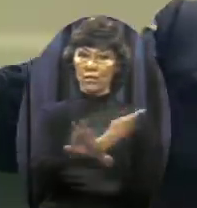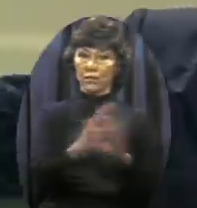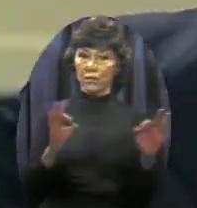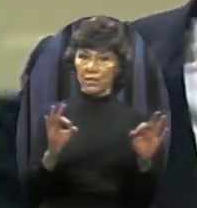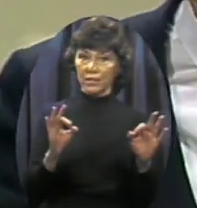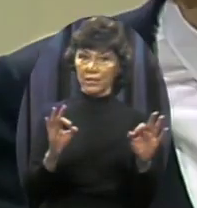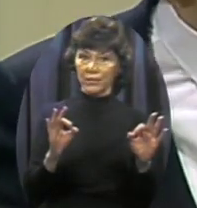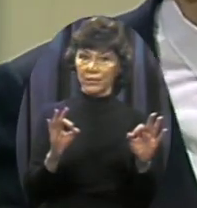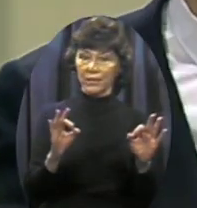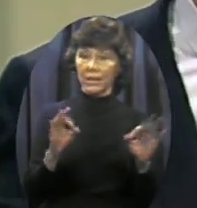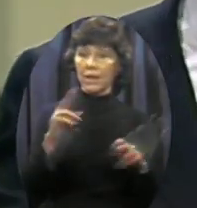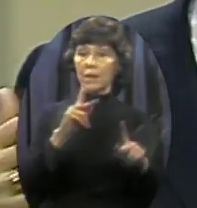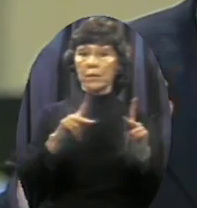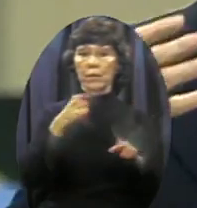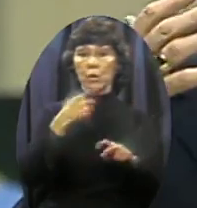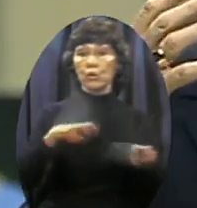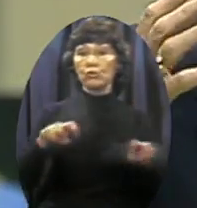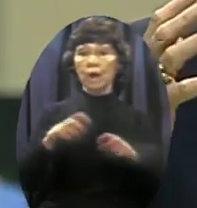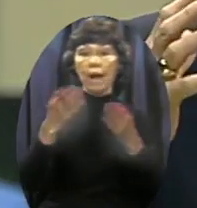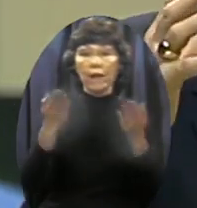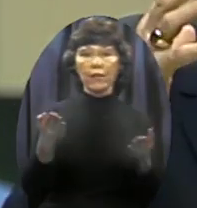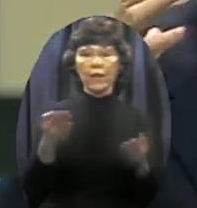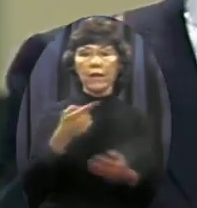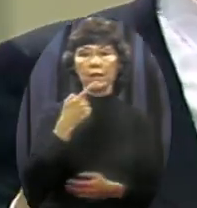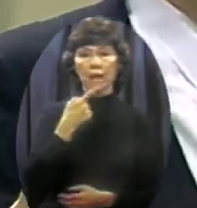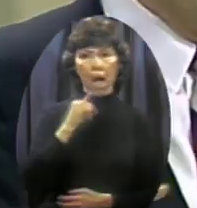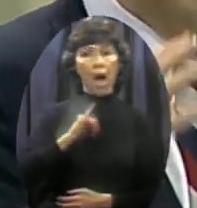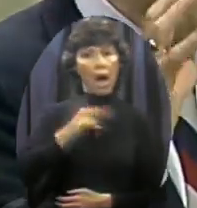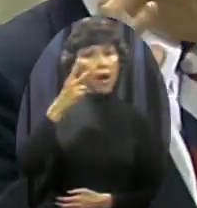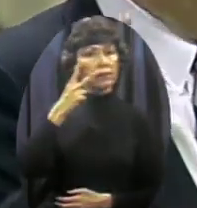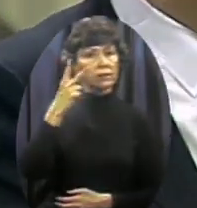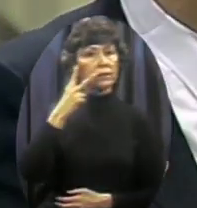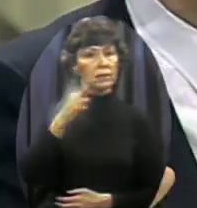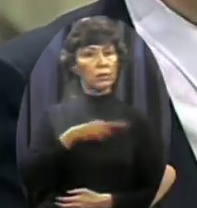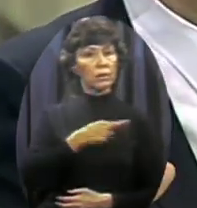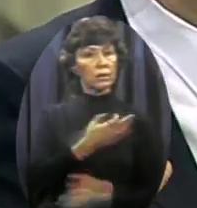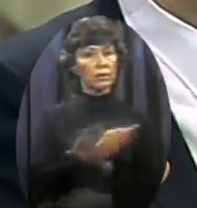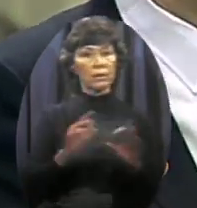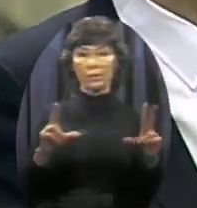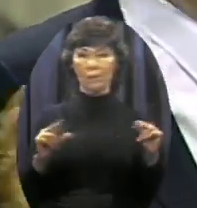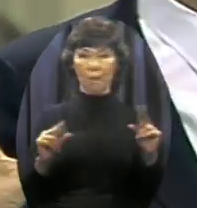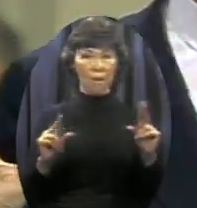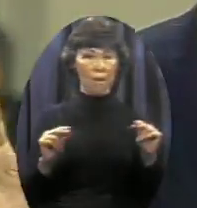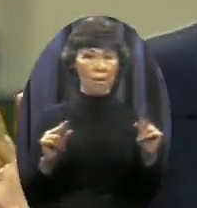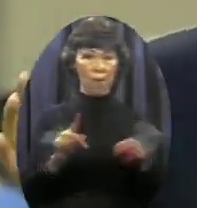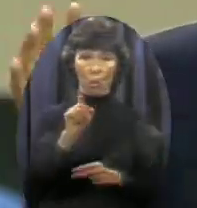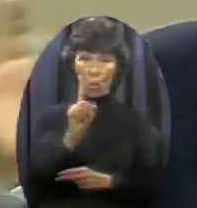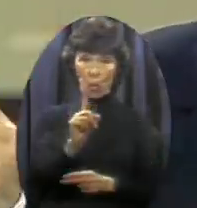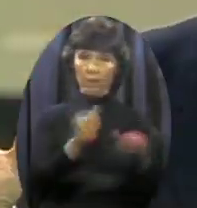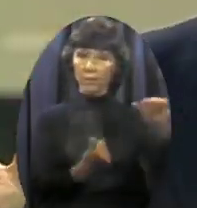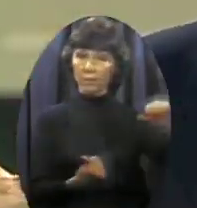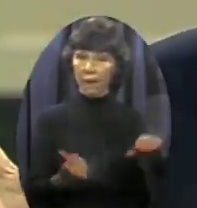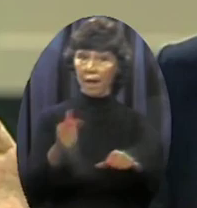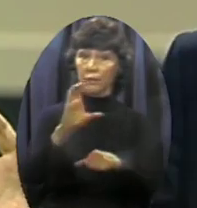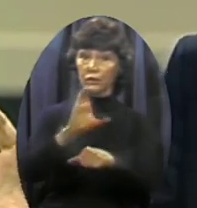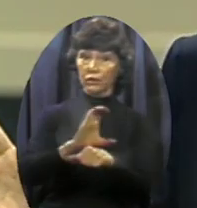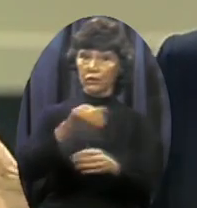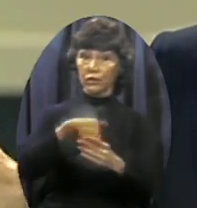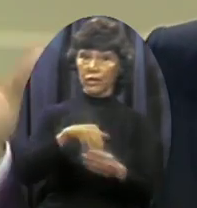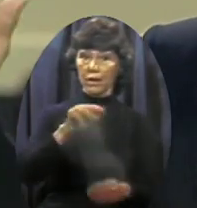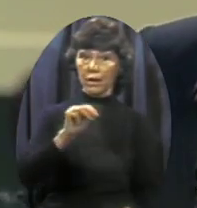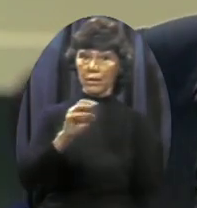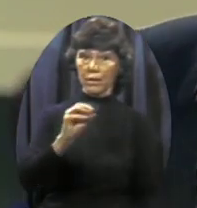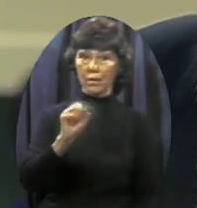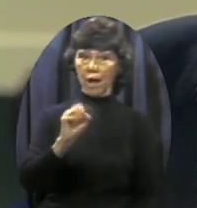they've seen religious freedom Now they have some churches in Moscow They have one Baptist church Window dressing The pastors are registered